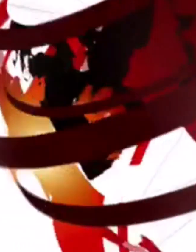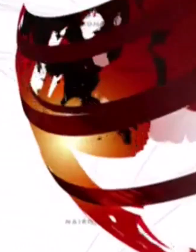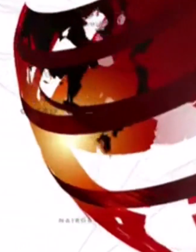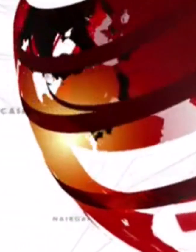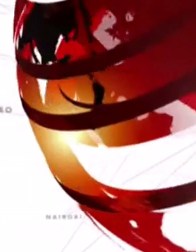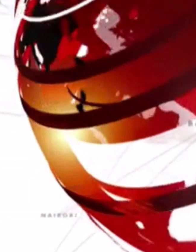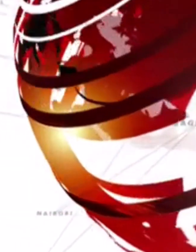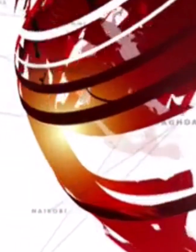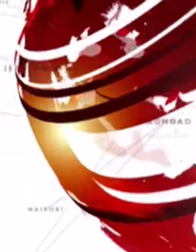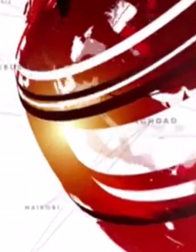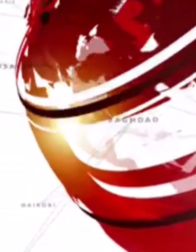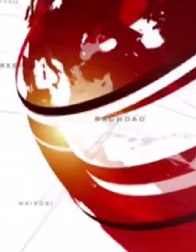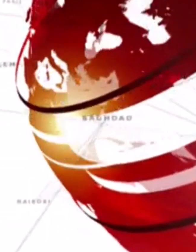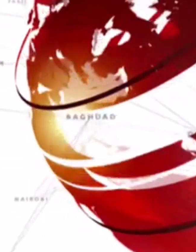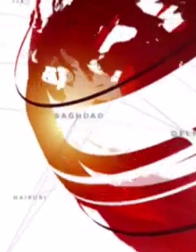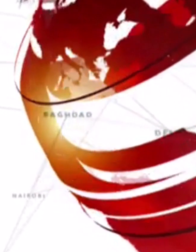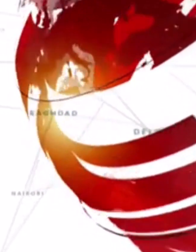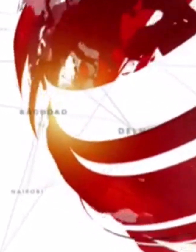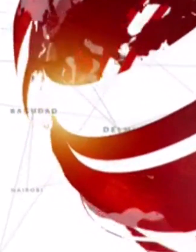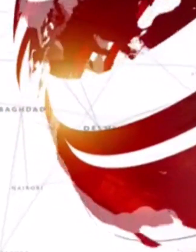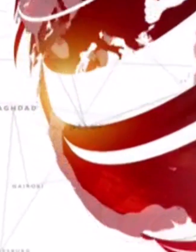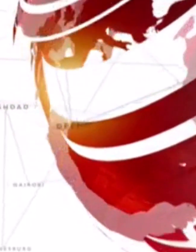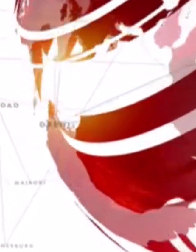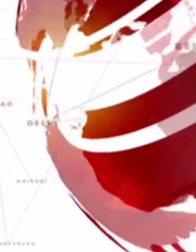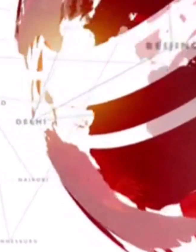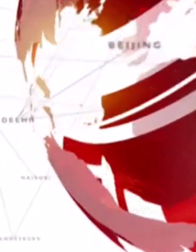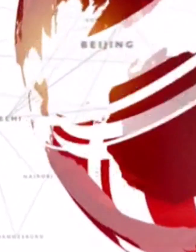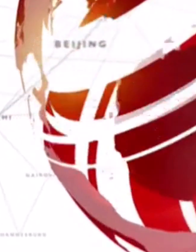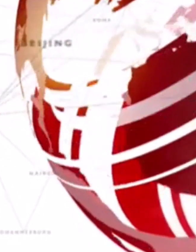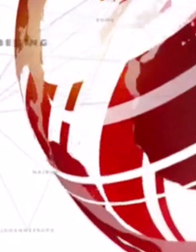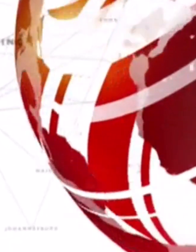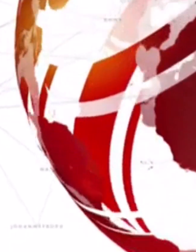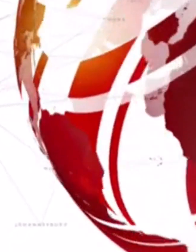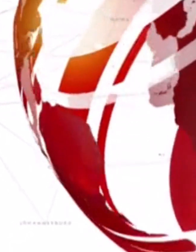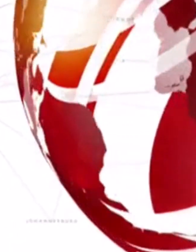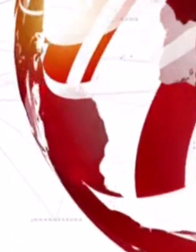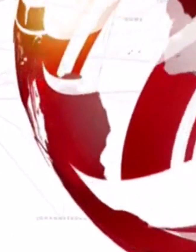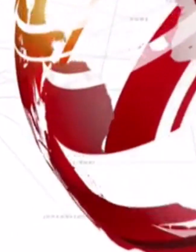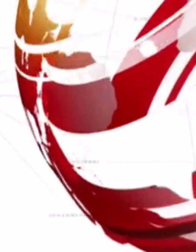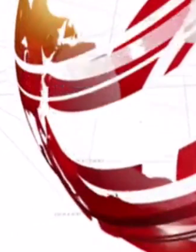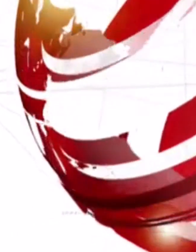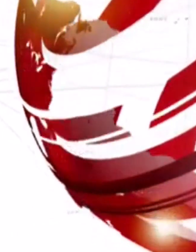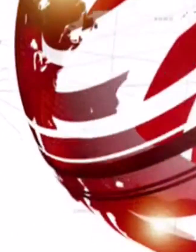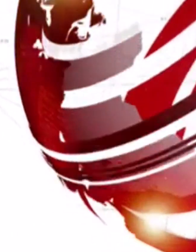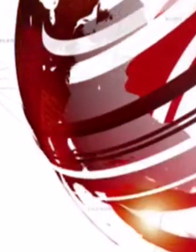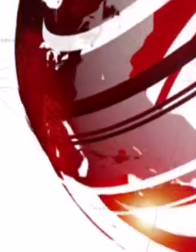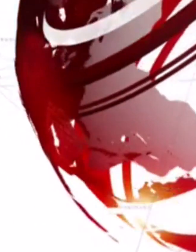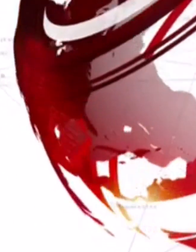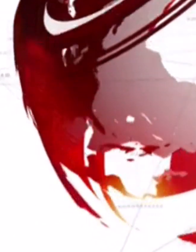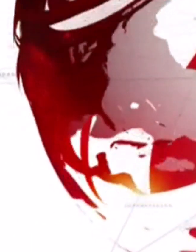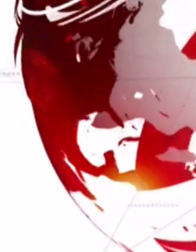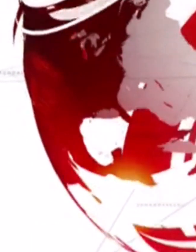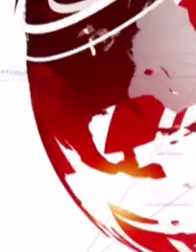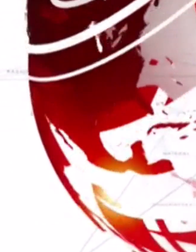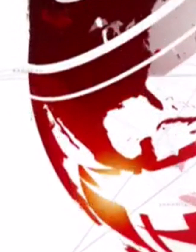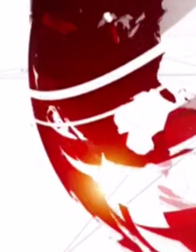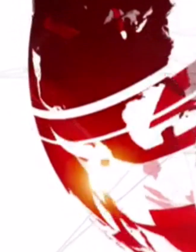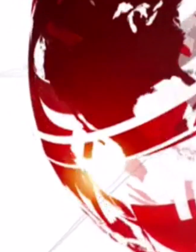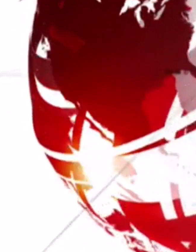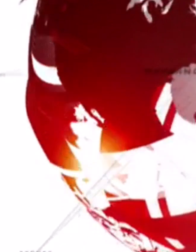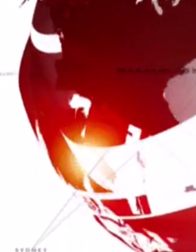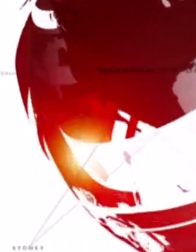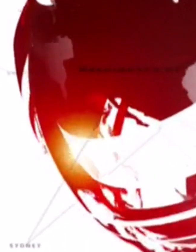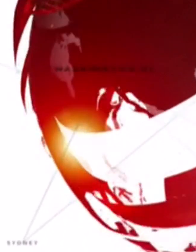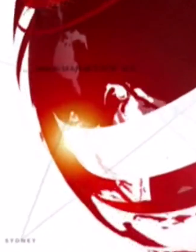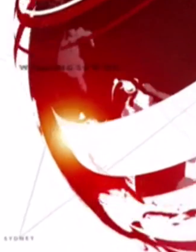The BBC News at 1 is next and stay with us at 2 for Afternoon Live with all the top stories, weather, business and sport.